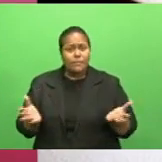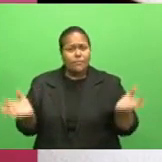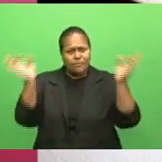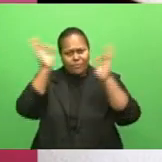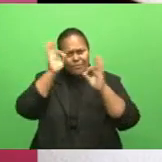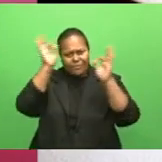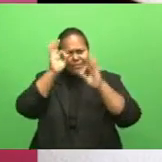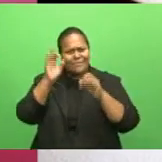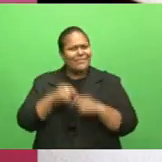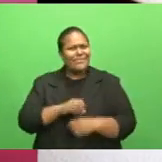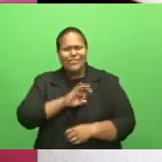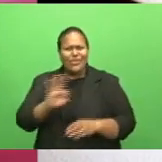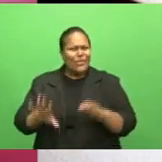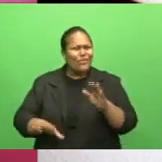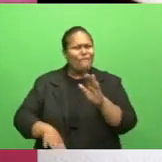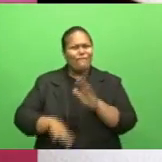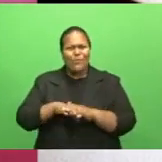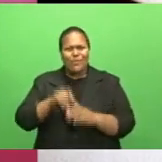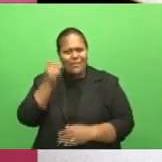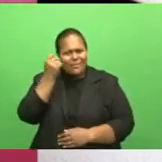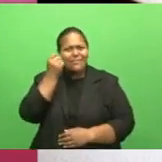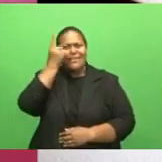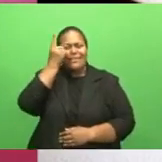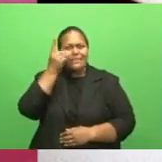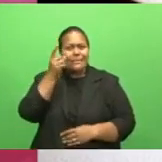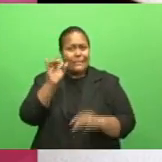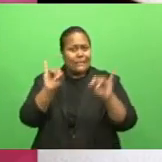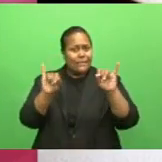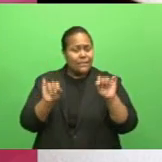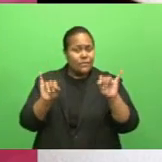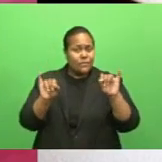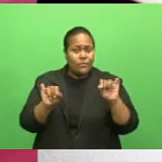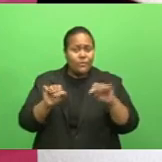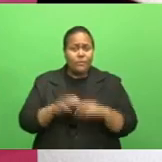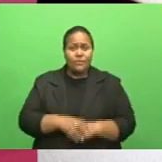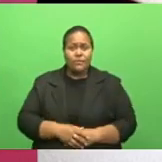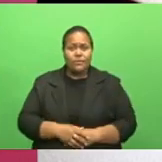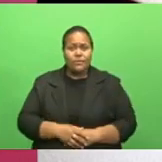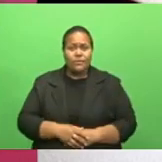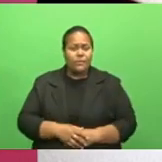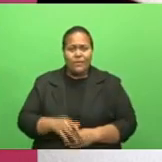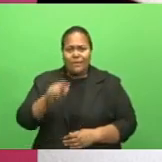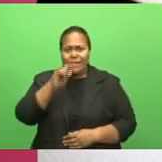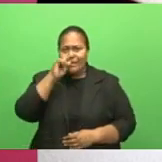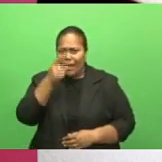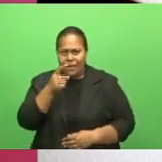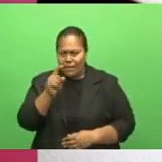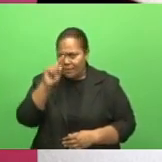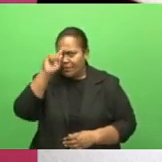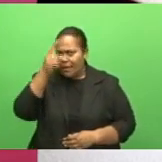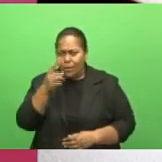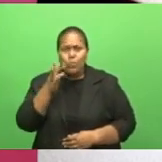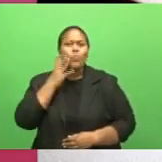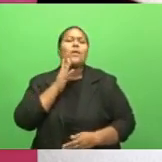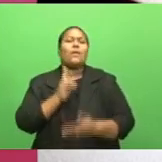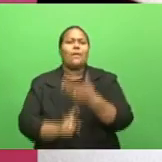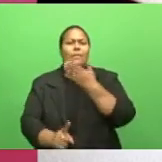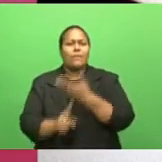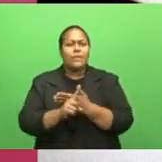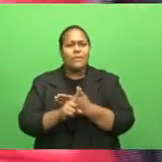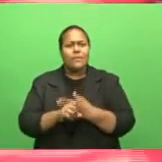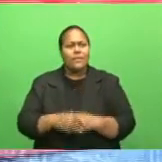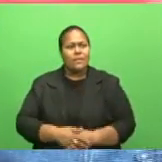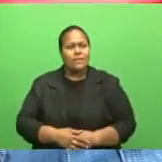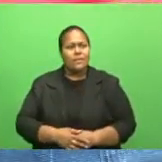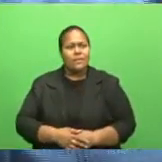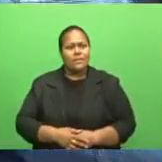understanding of the issue. They're not able to recognize when it happens until it's too